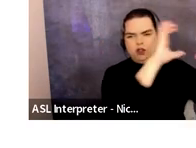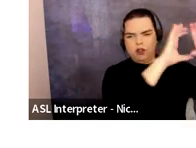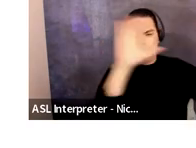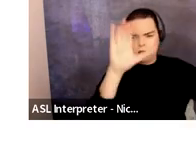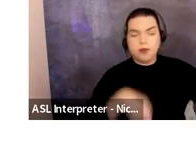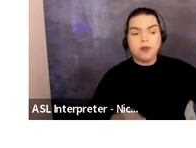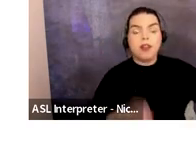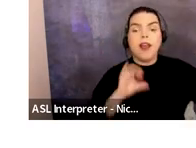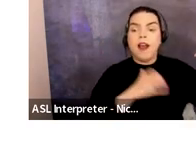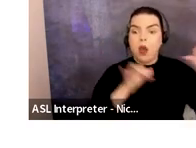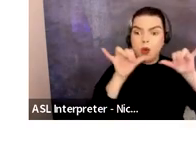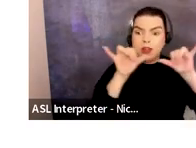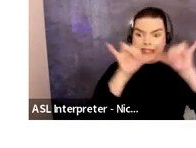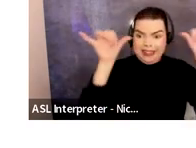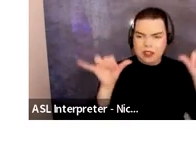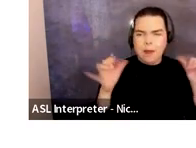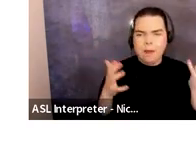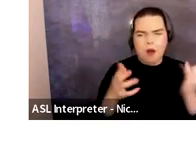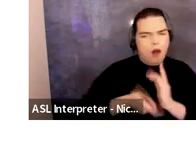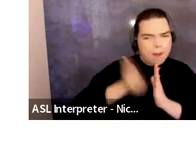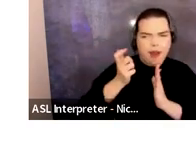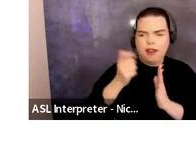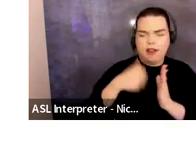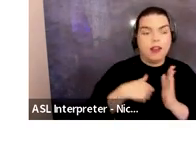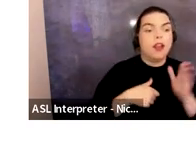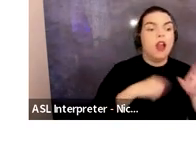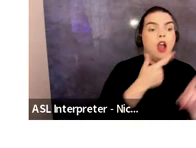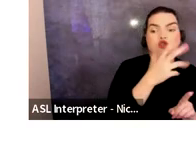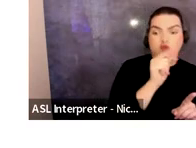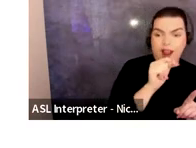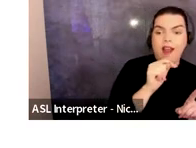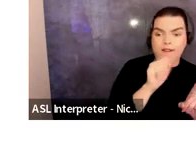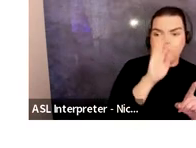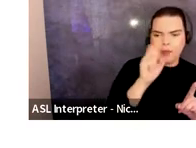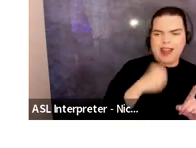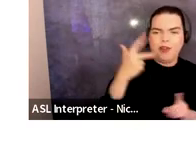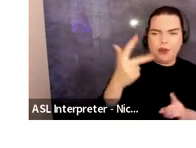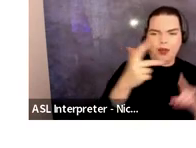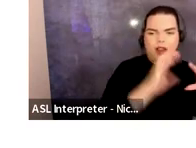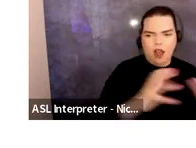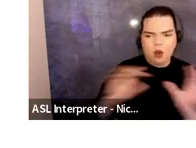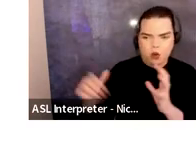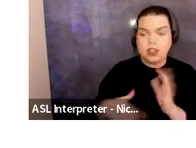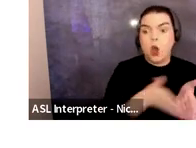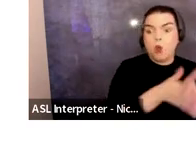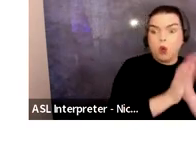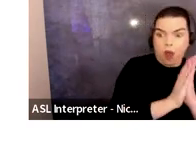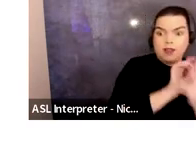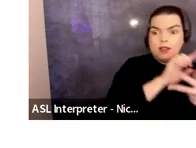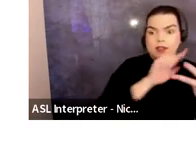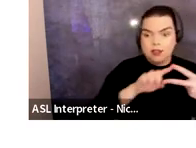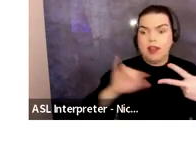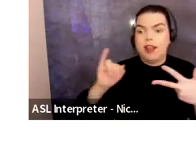our system automatically separates grant forms into three categories requests, inquiries, and reports.